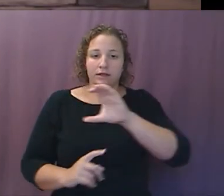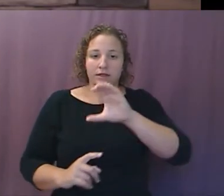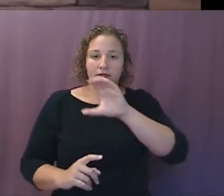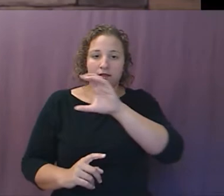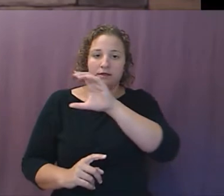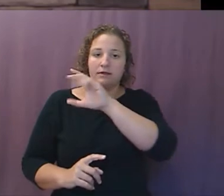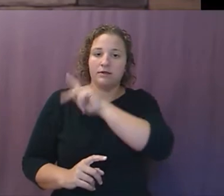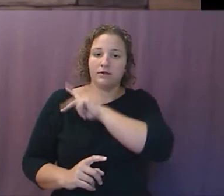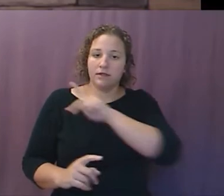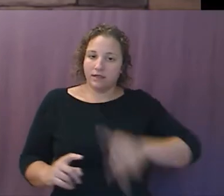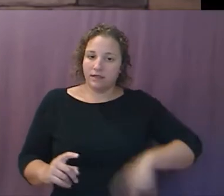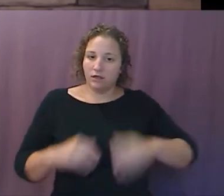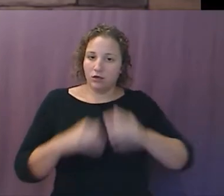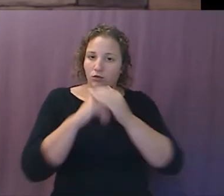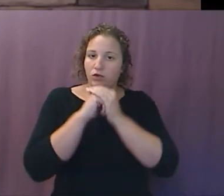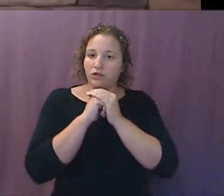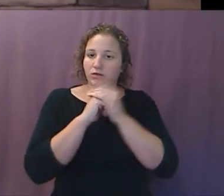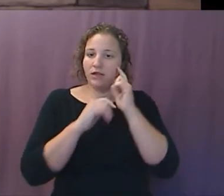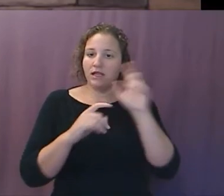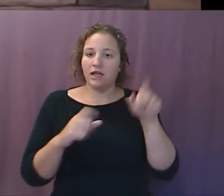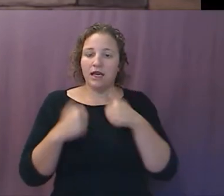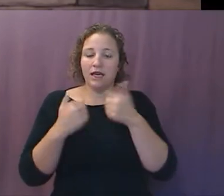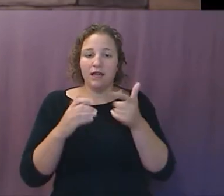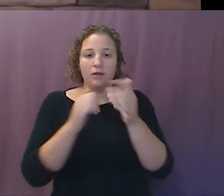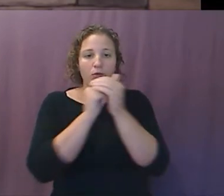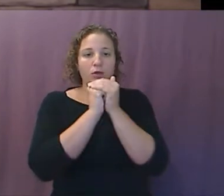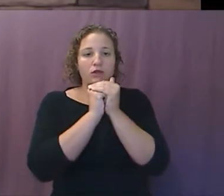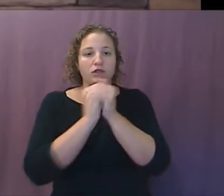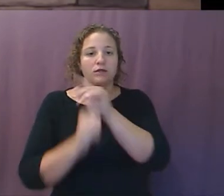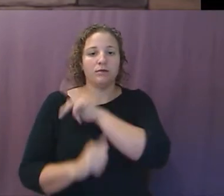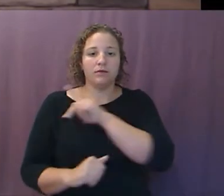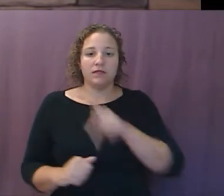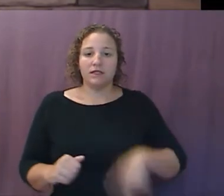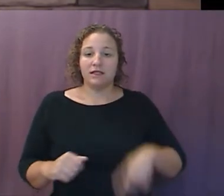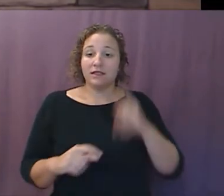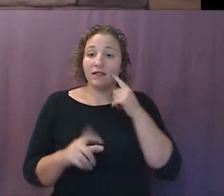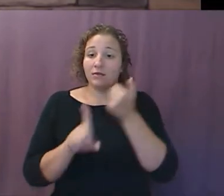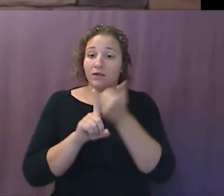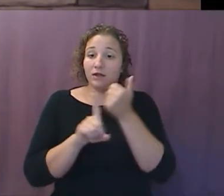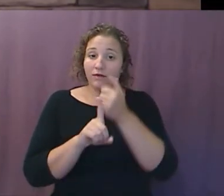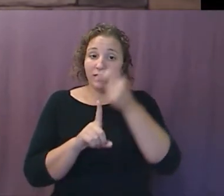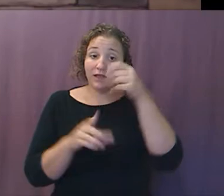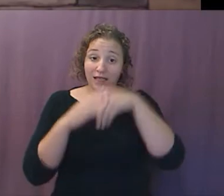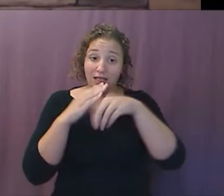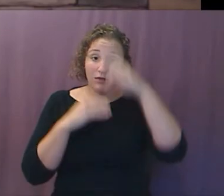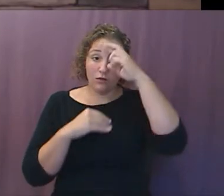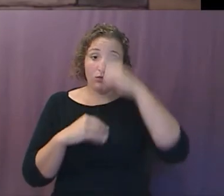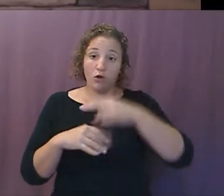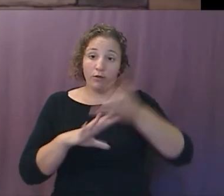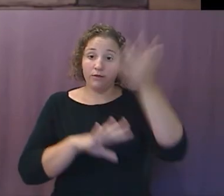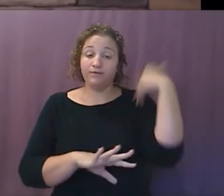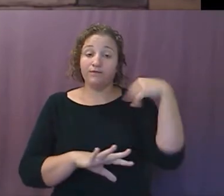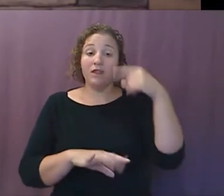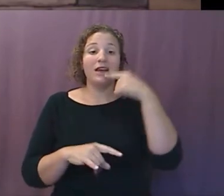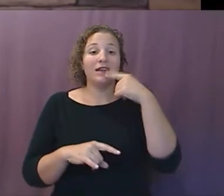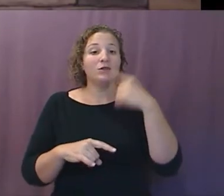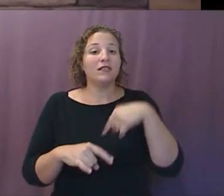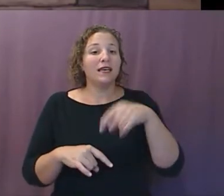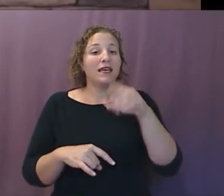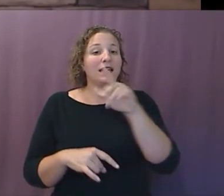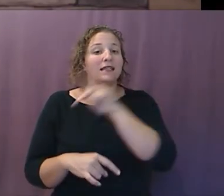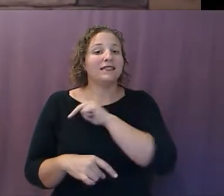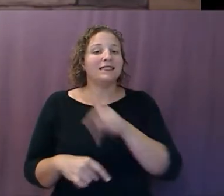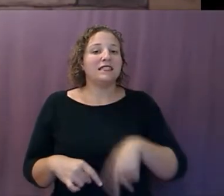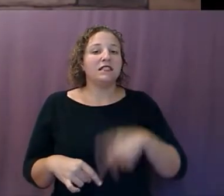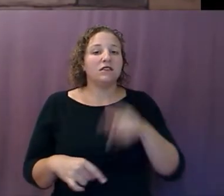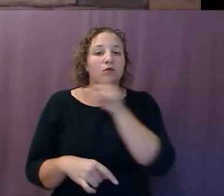Caesar. And it started in different parts of the empire and eventually around the 200s, I believe became throughout the empire, but you had to say Caesar is Lord. And